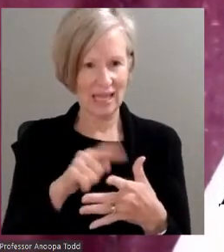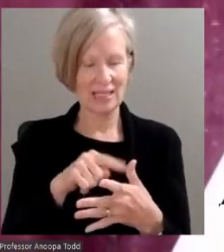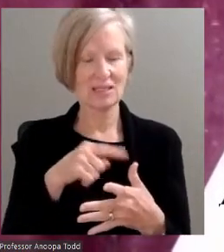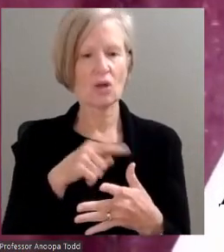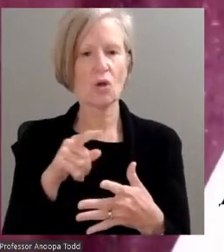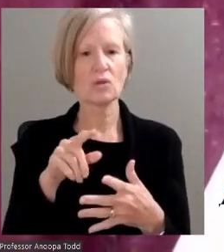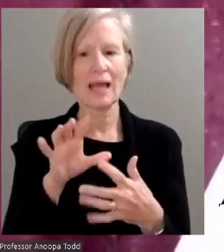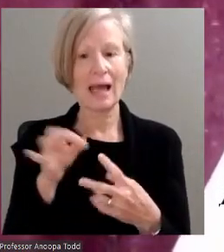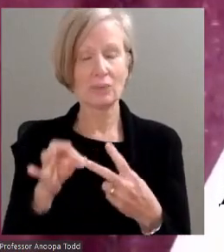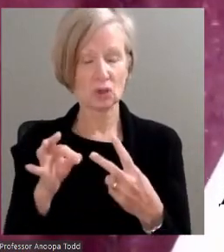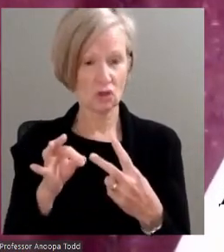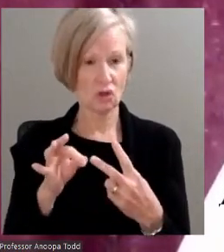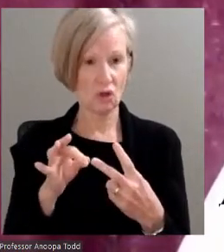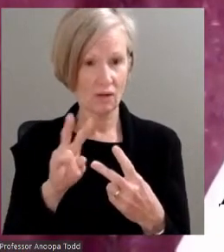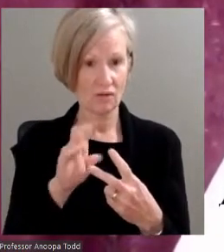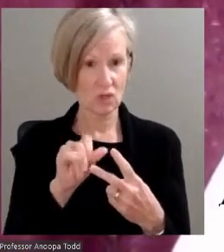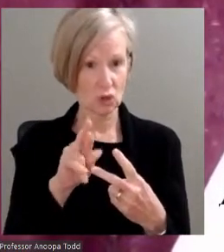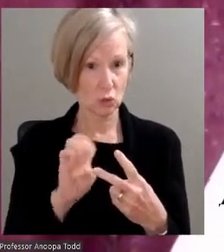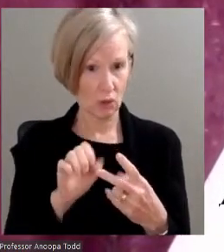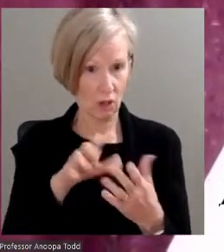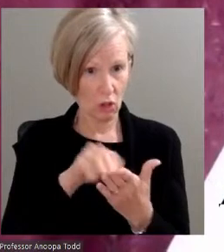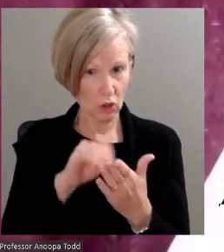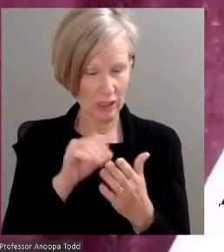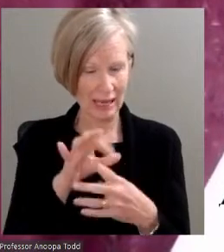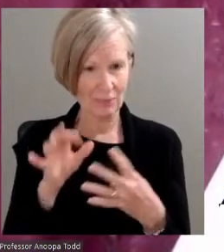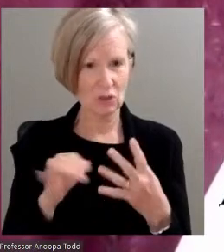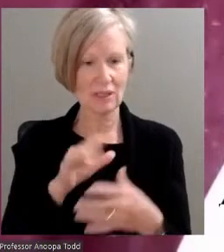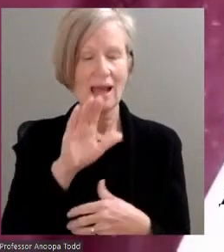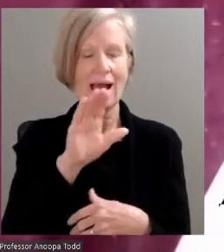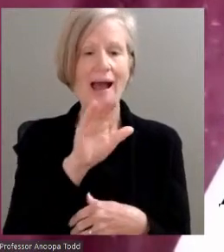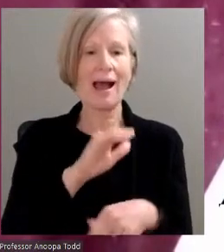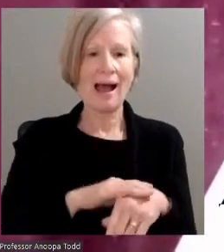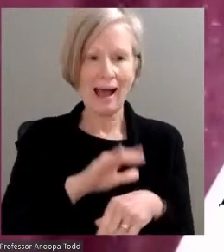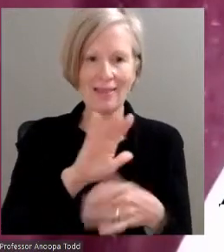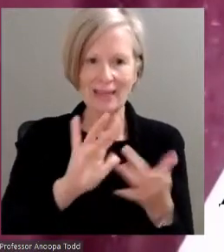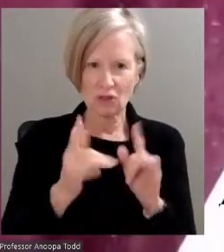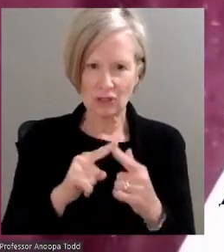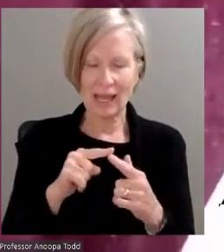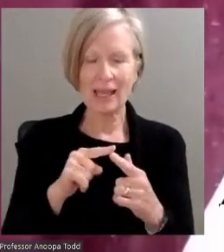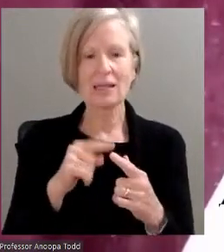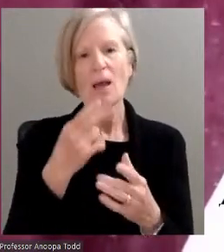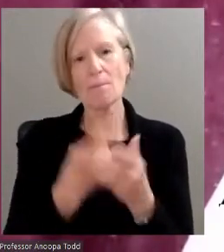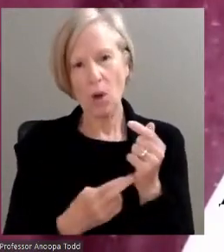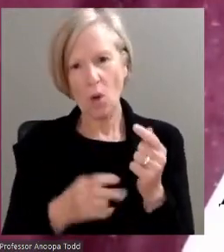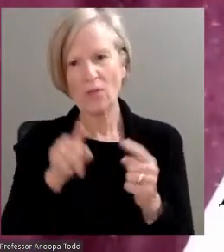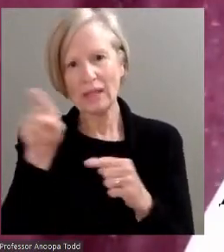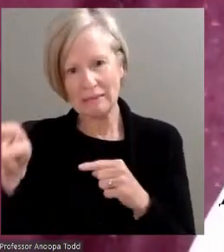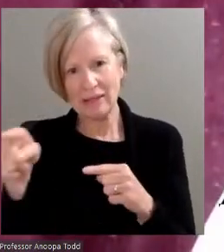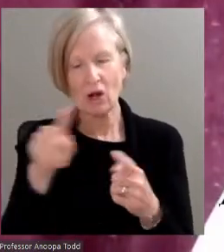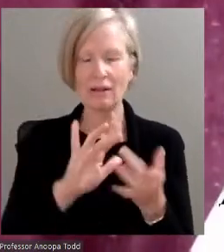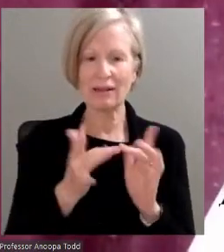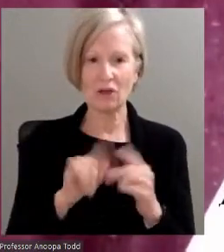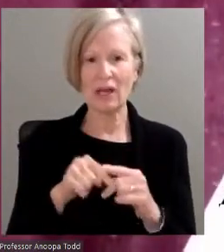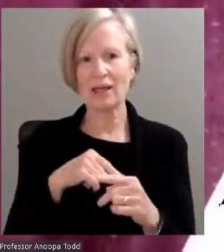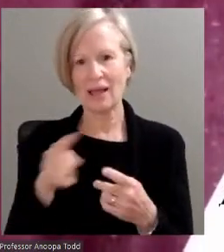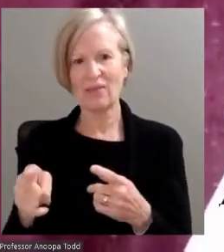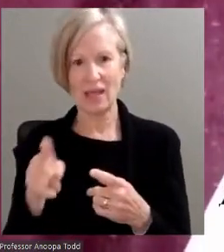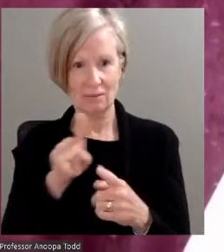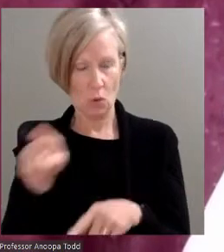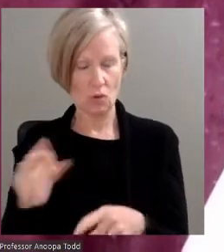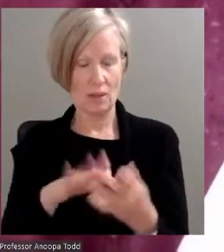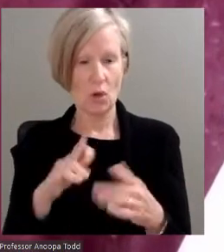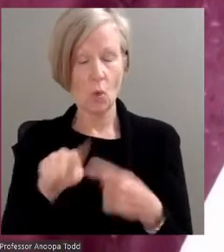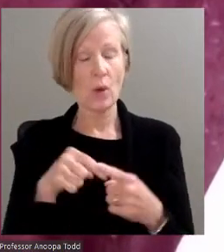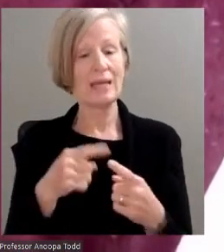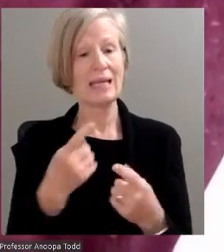options for students, such as online, hybrid, and eventually face-to-face with PPE. Once it is safe to return to campus,